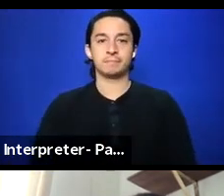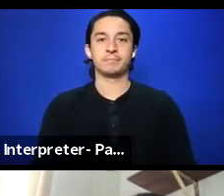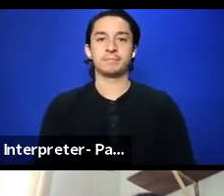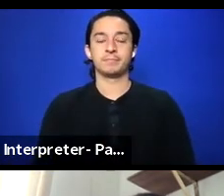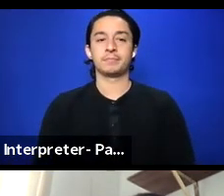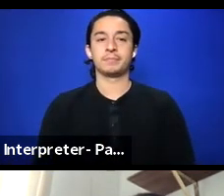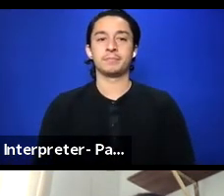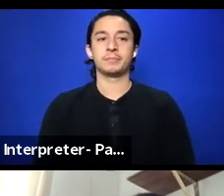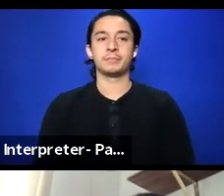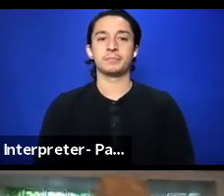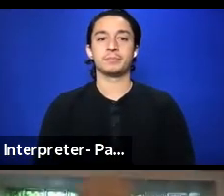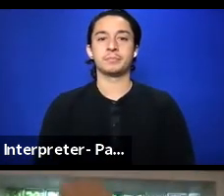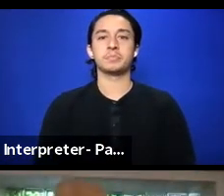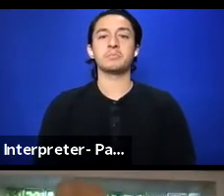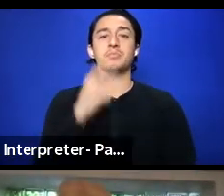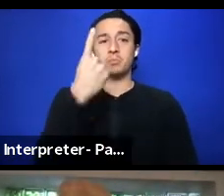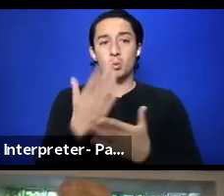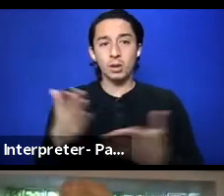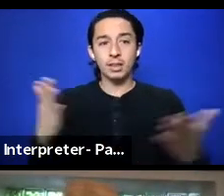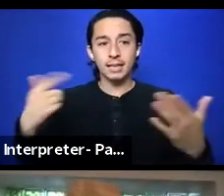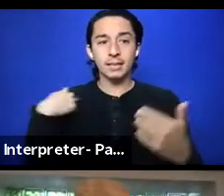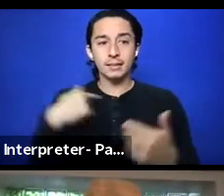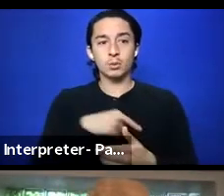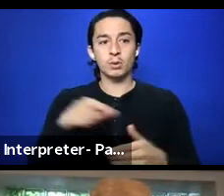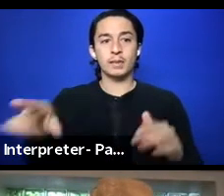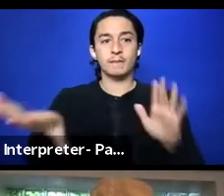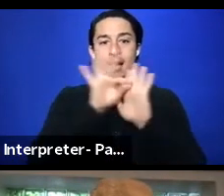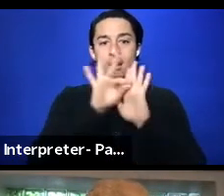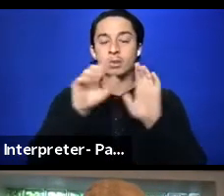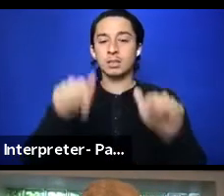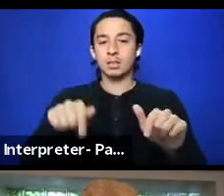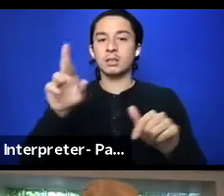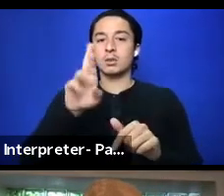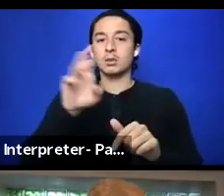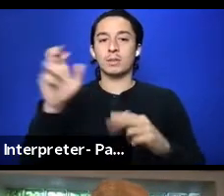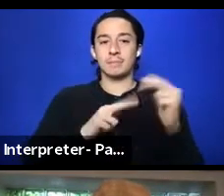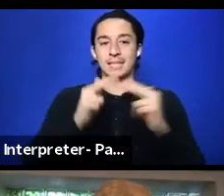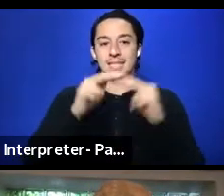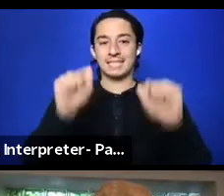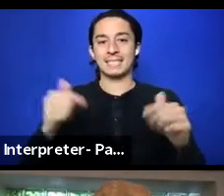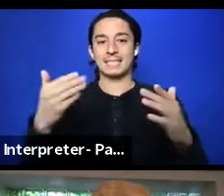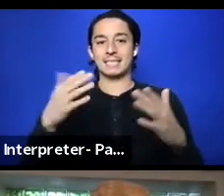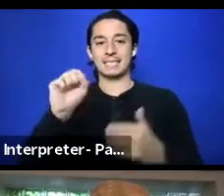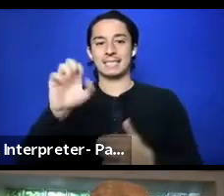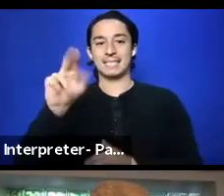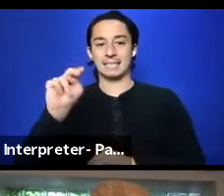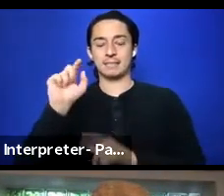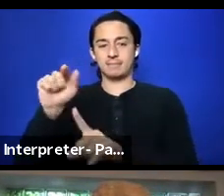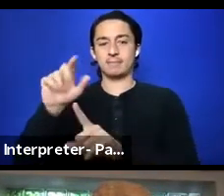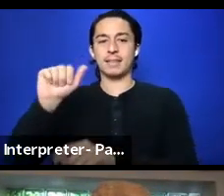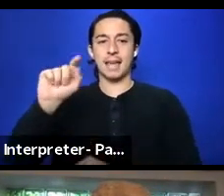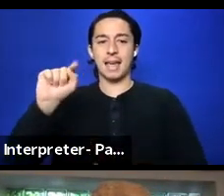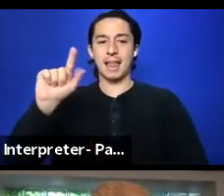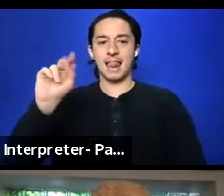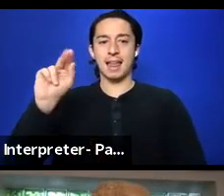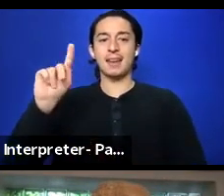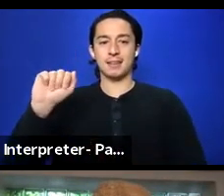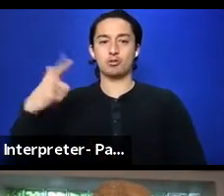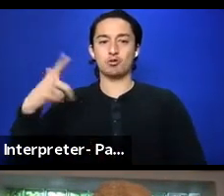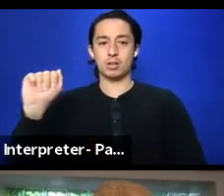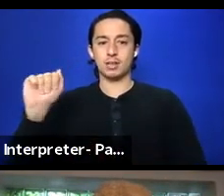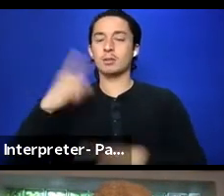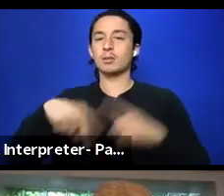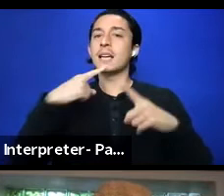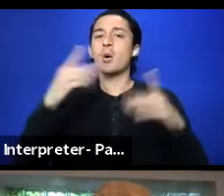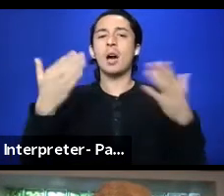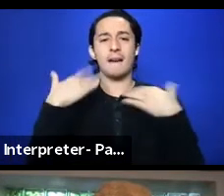Uh, one of the things that we found in rebuilding the Susie's in Atlanta was that we couldn't just say, well, we're going to make room for other